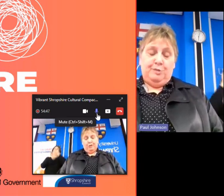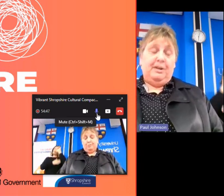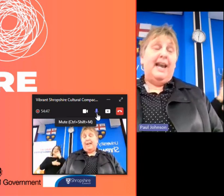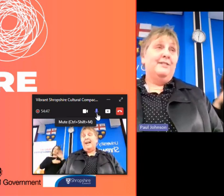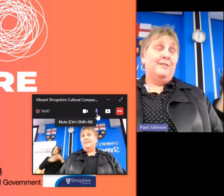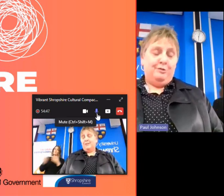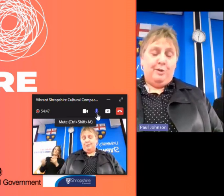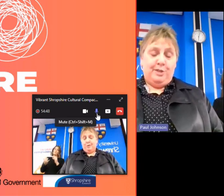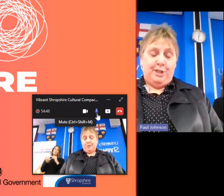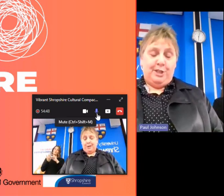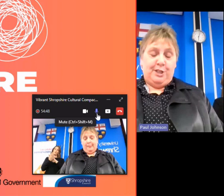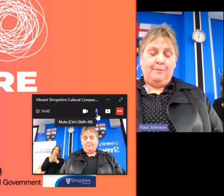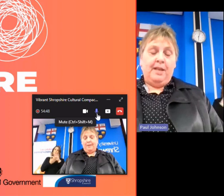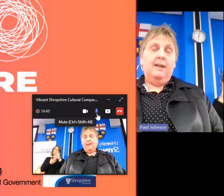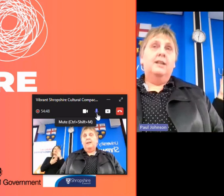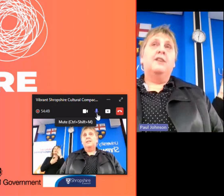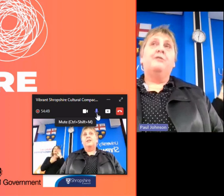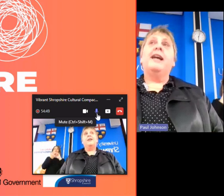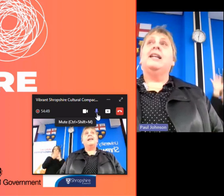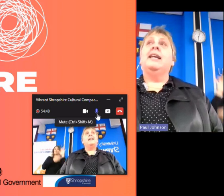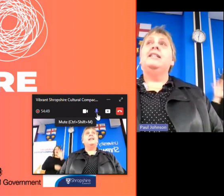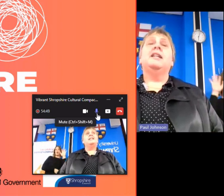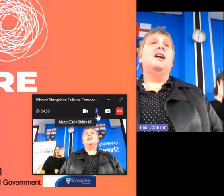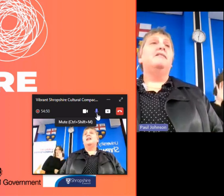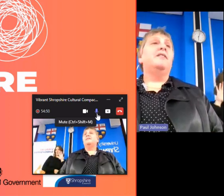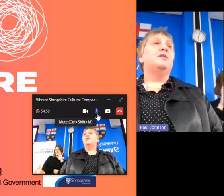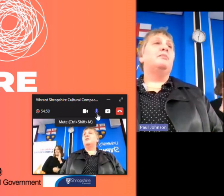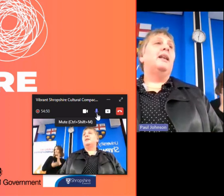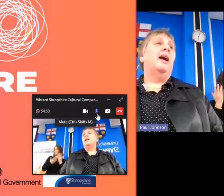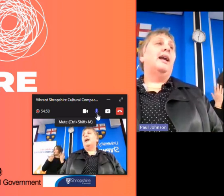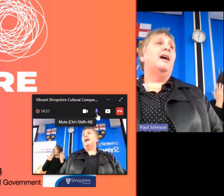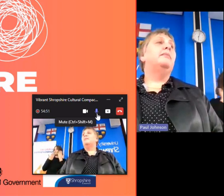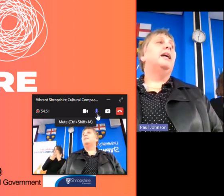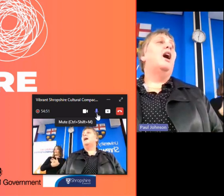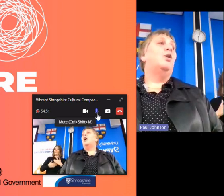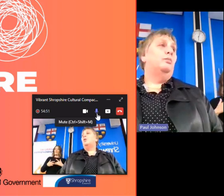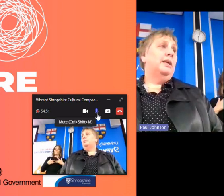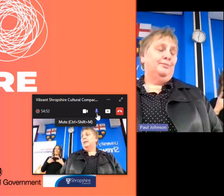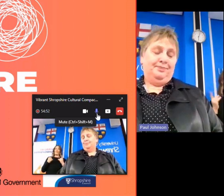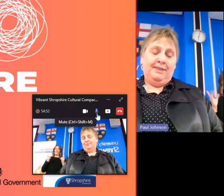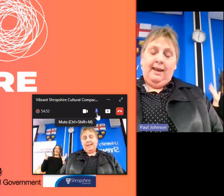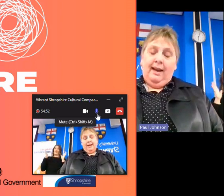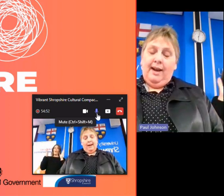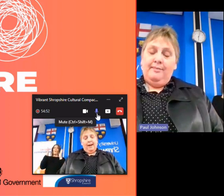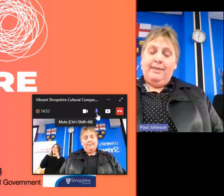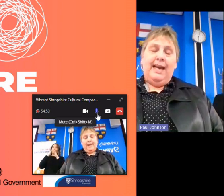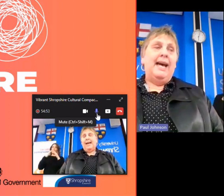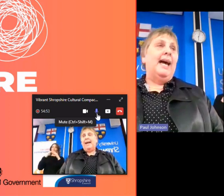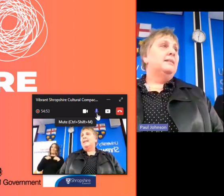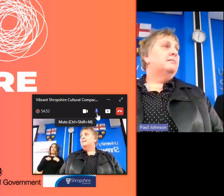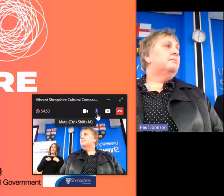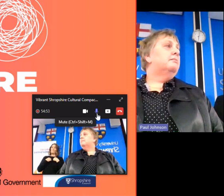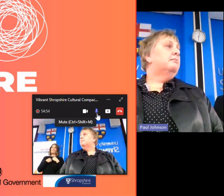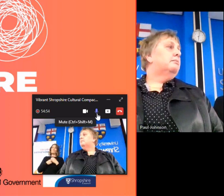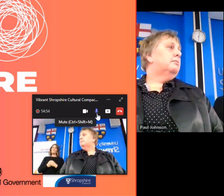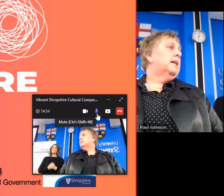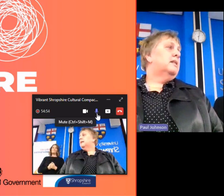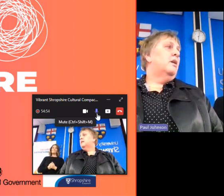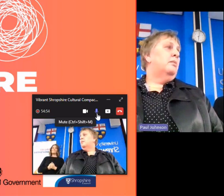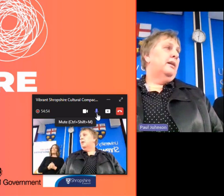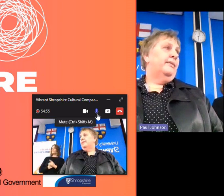for shrewsbury and for shropshire so frankly tonight feels a bit like coming home um and